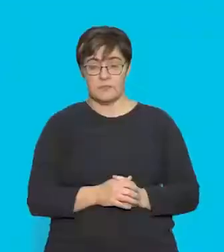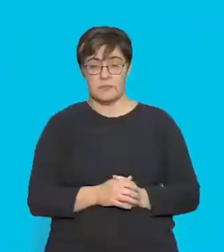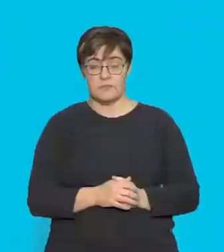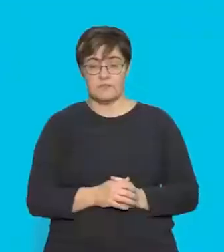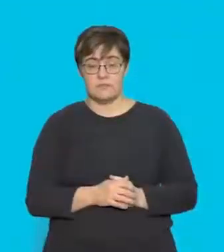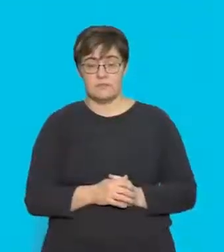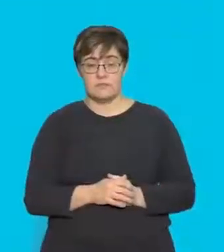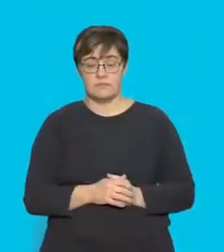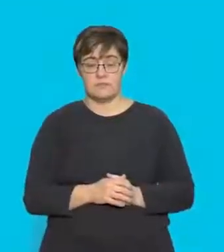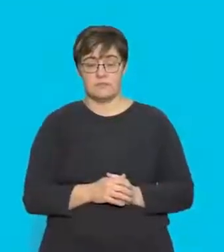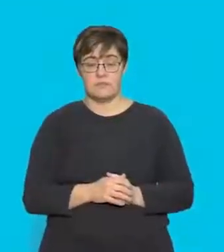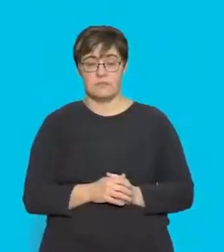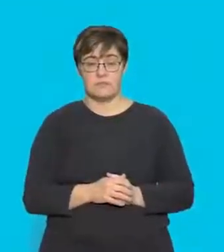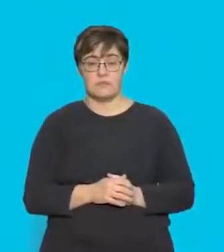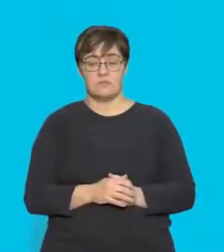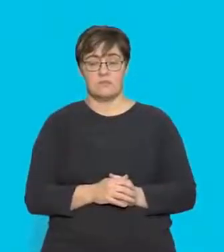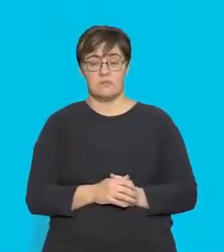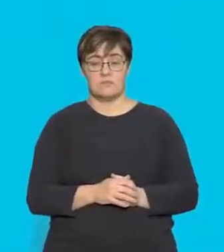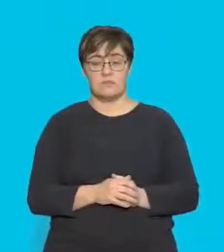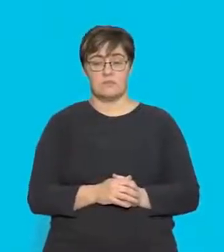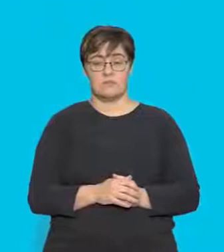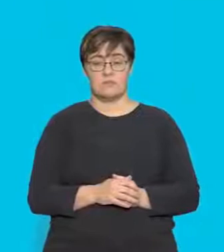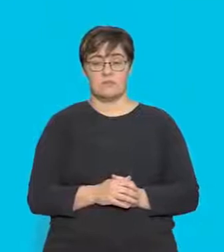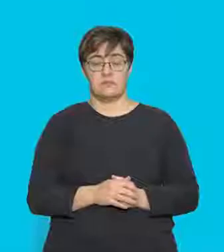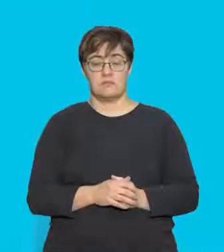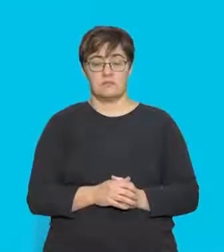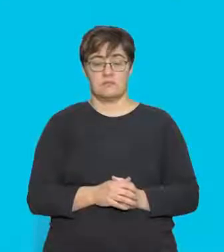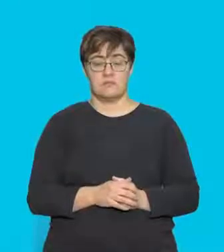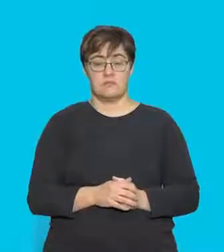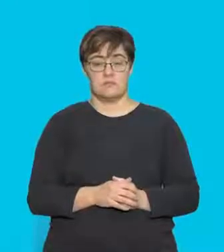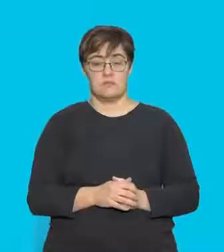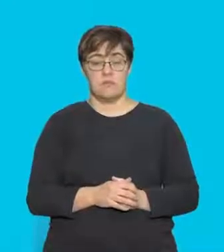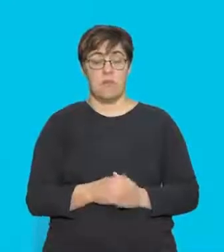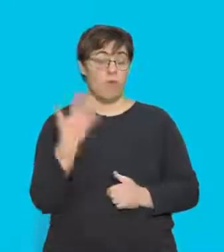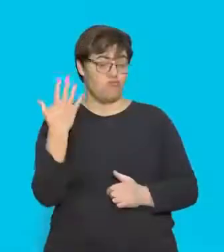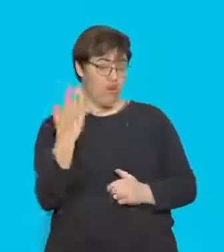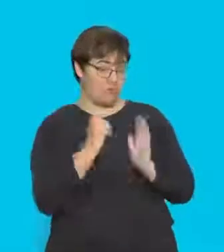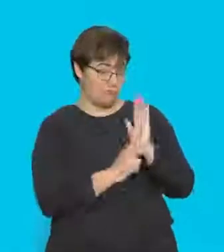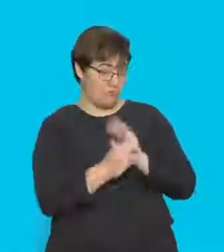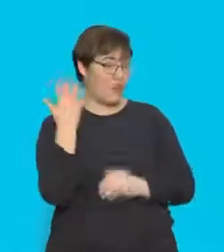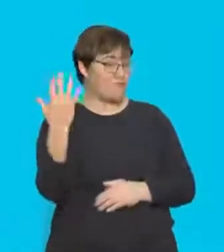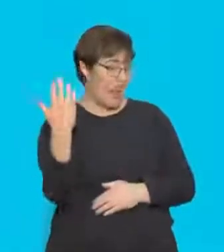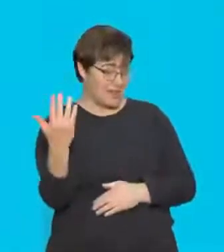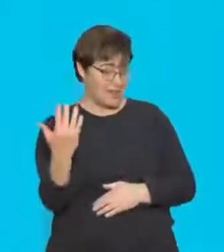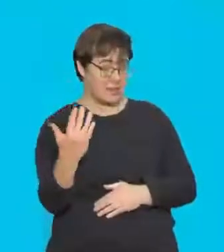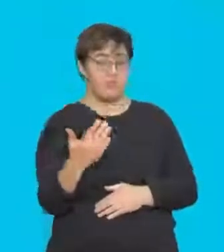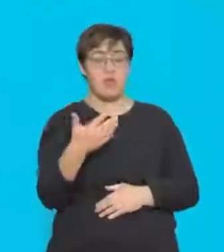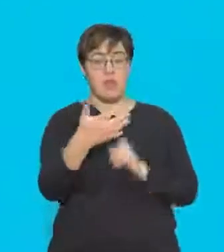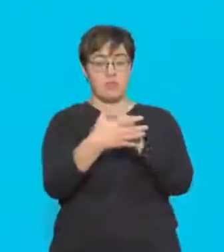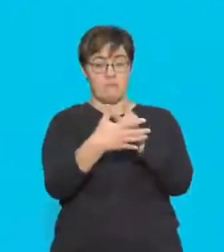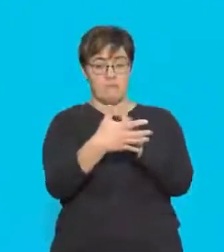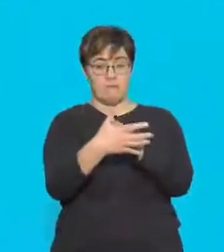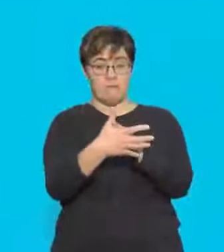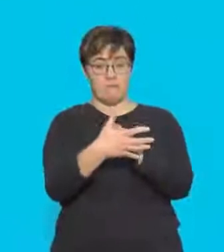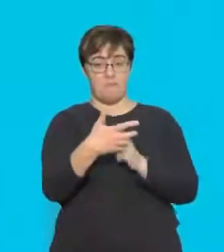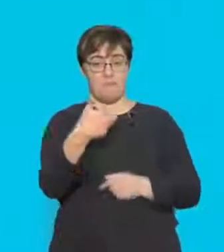So let's have a look here. If I take my right hand, be careful not to use your left hand, I'm going to use my thumb